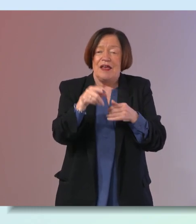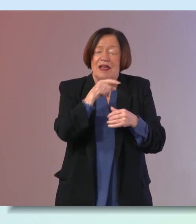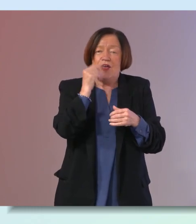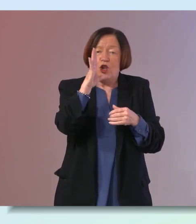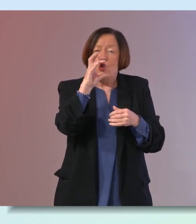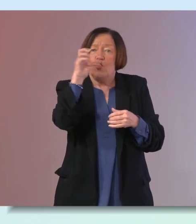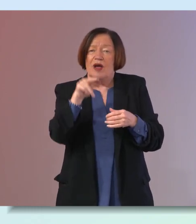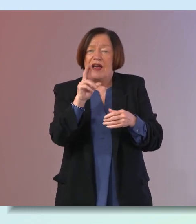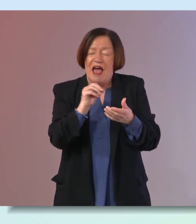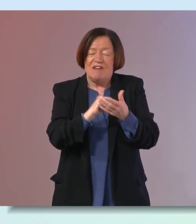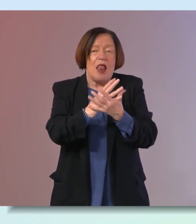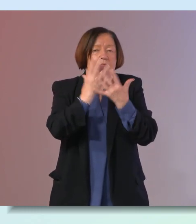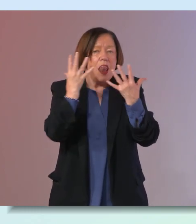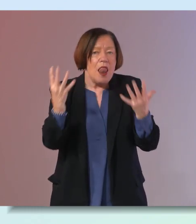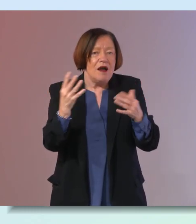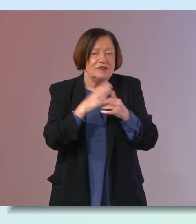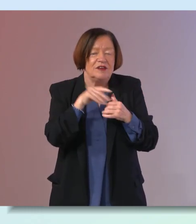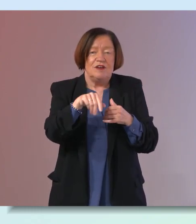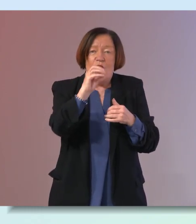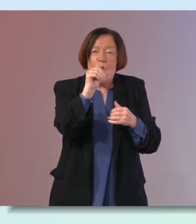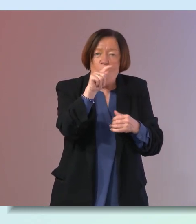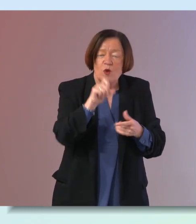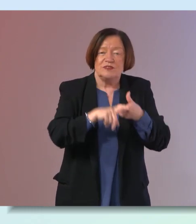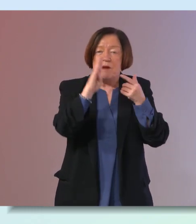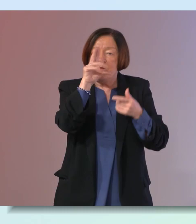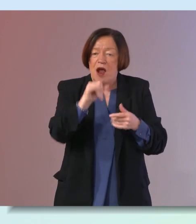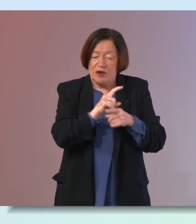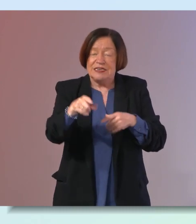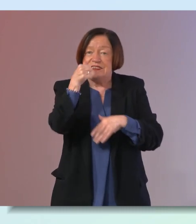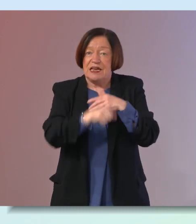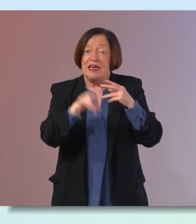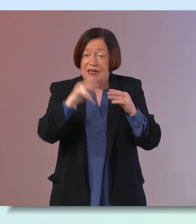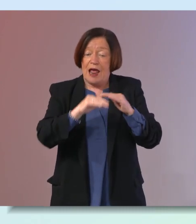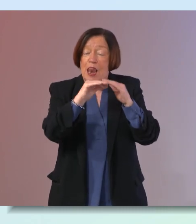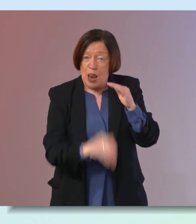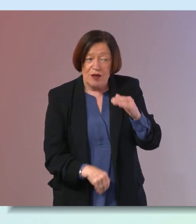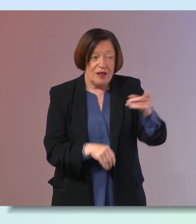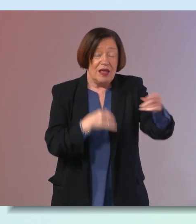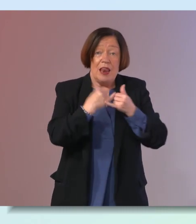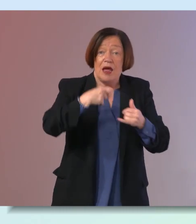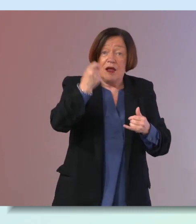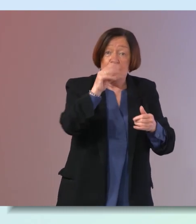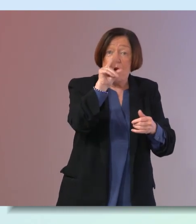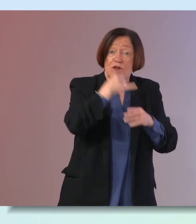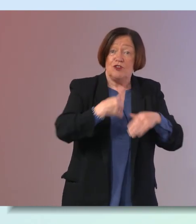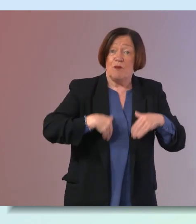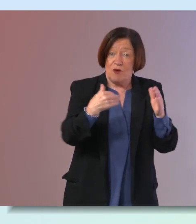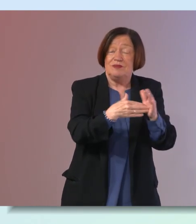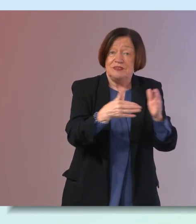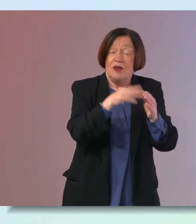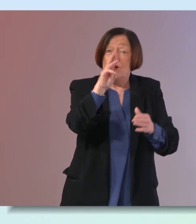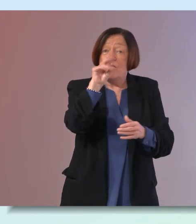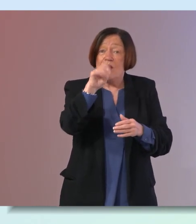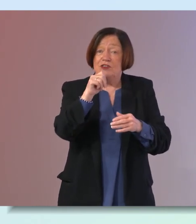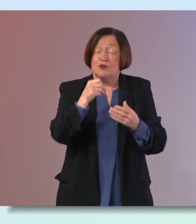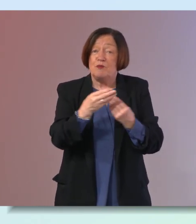and having lots of oats and barley throughout your day can actually lower your cholesterol like porridge in the morning porridge in the morning porridge